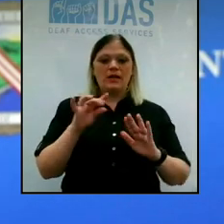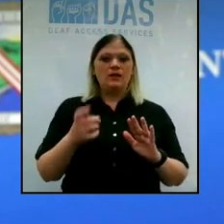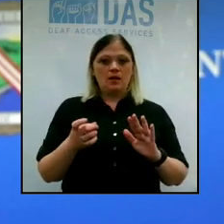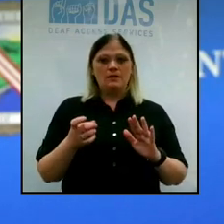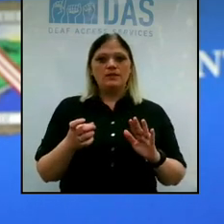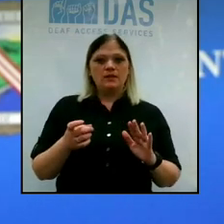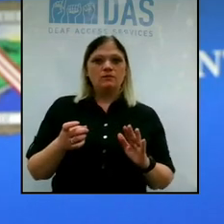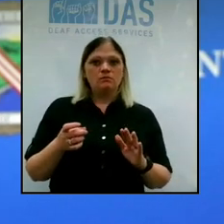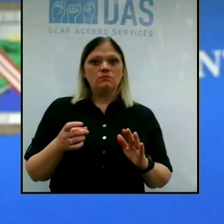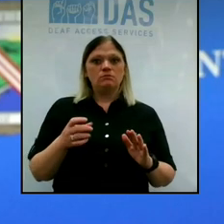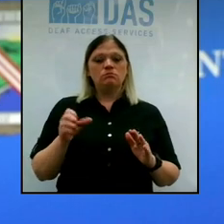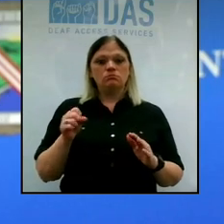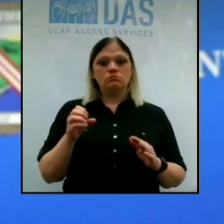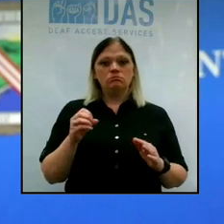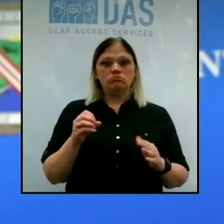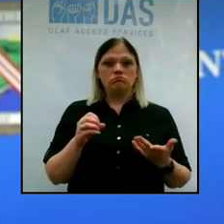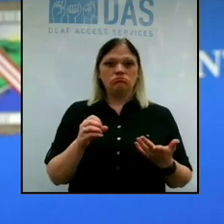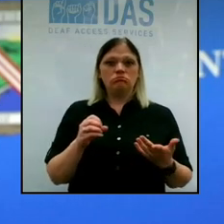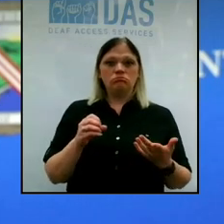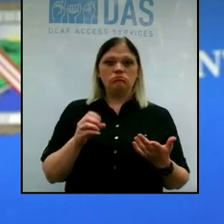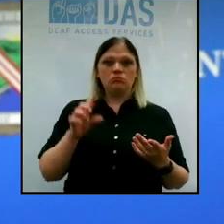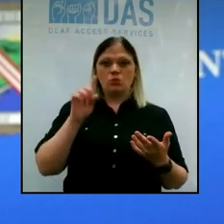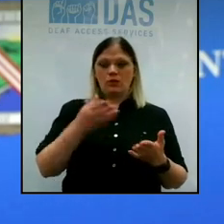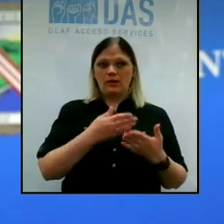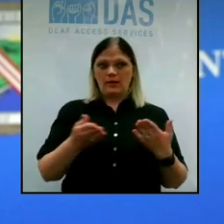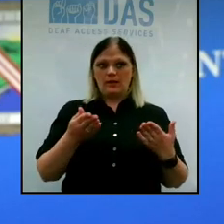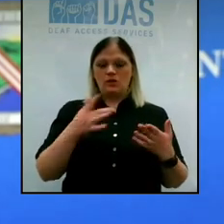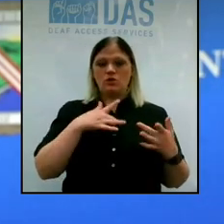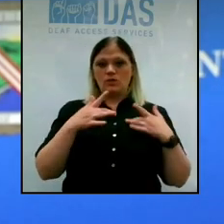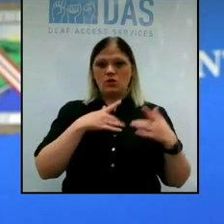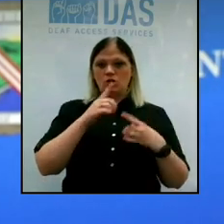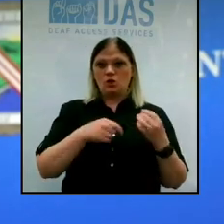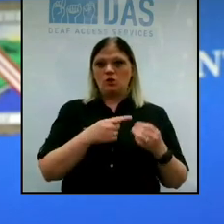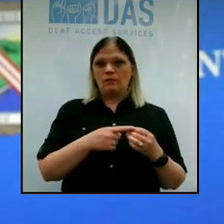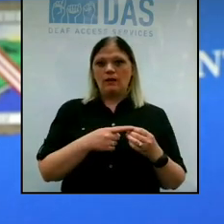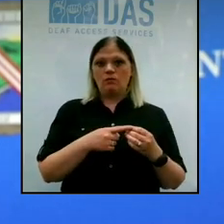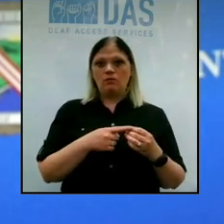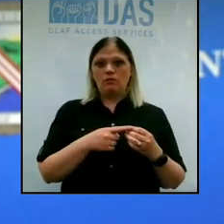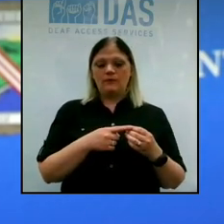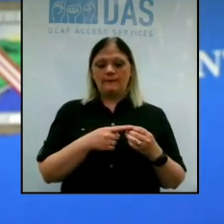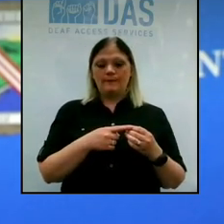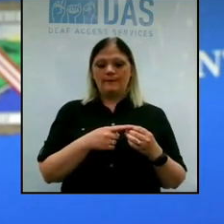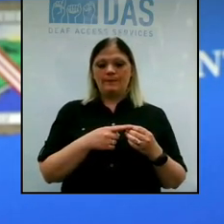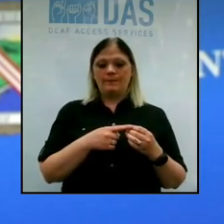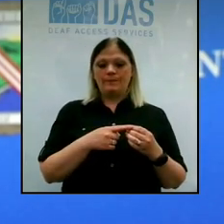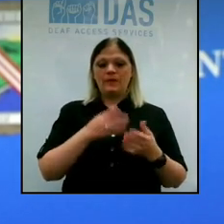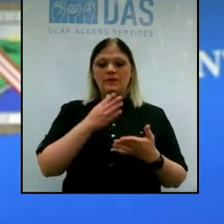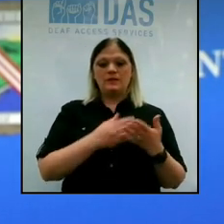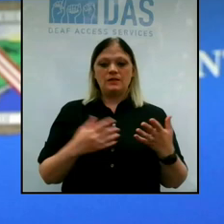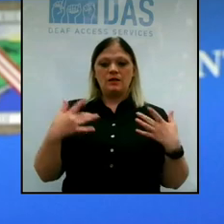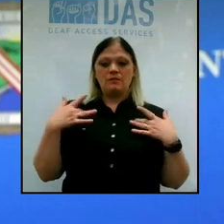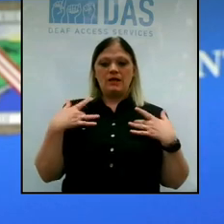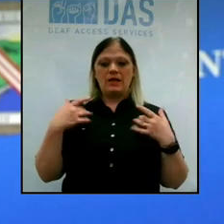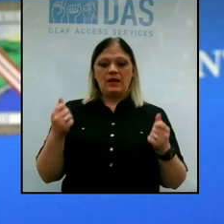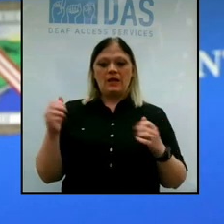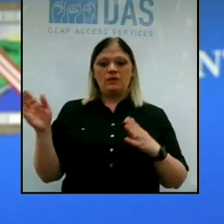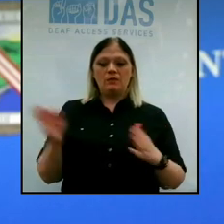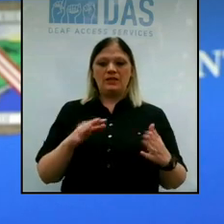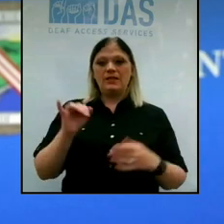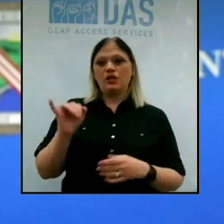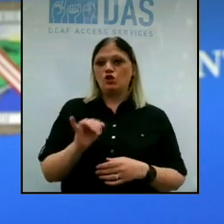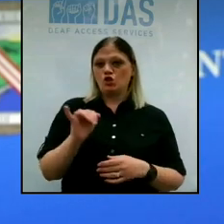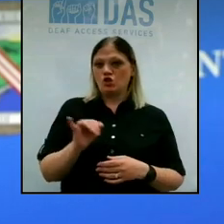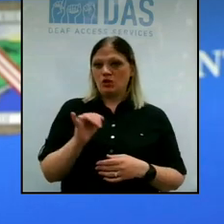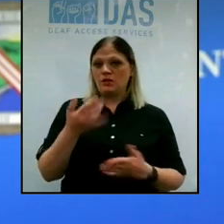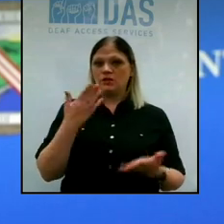testing. So, yeah, if just one thing to be concerned about is that there are some health plans may not